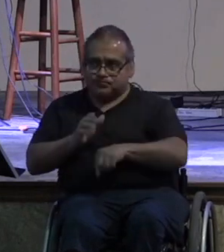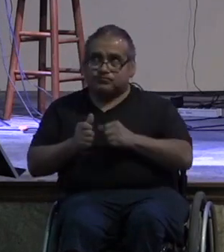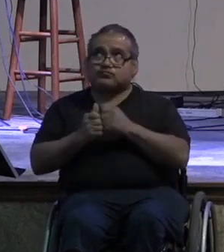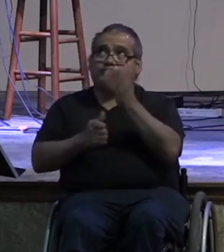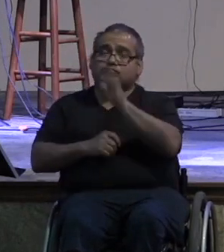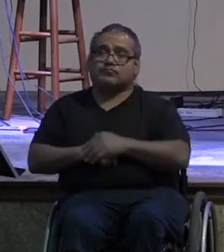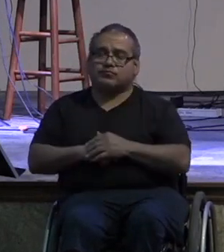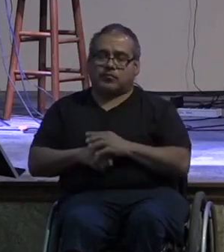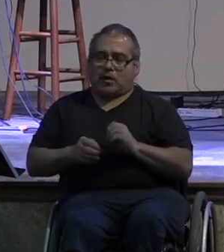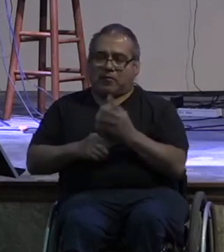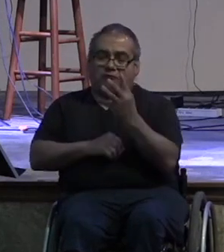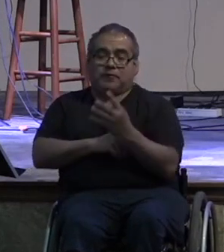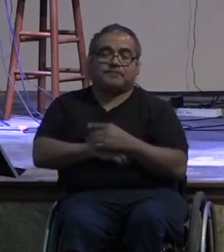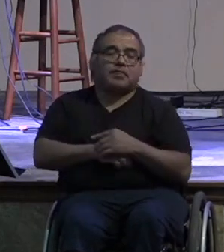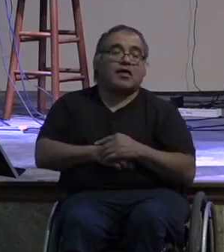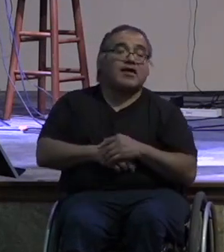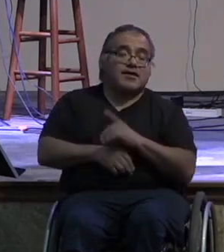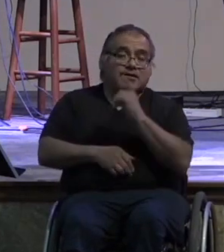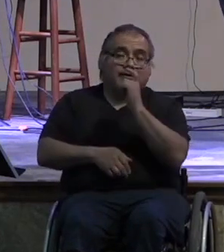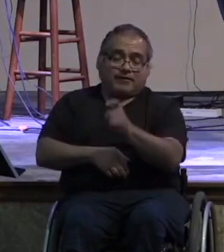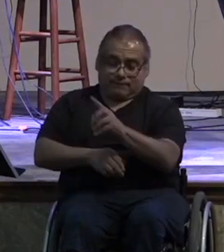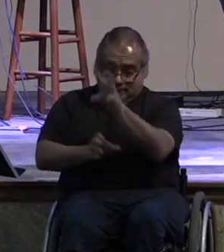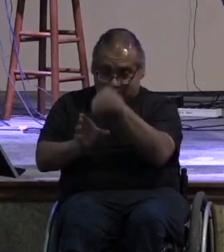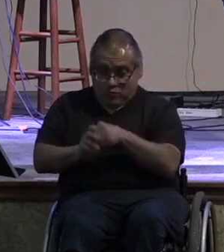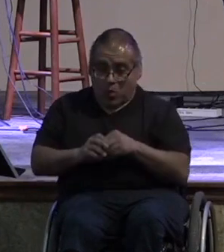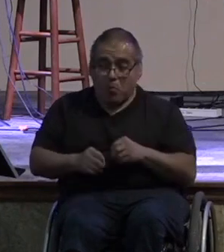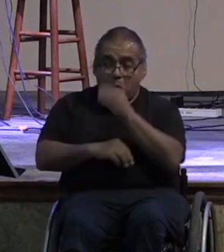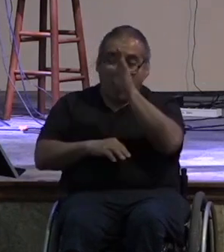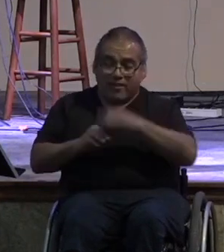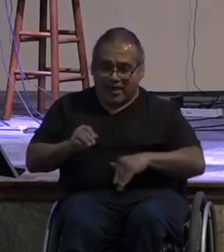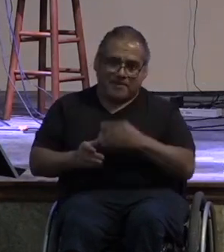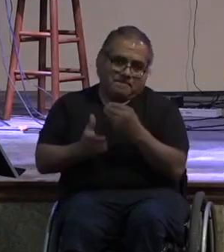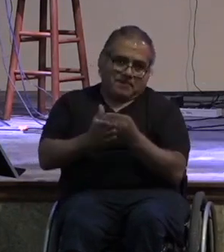number four giving encompasses more than just money